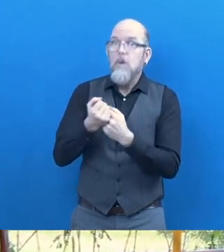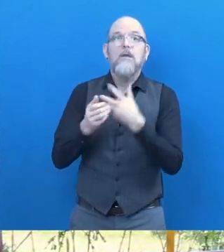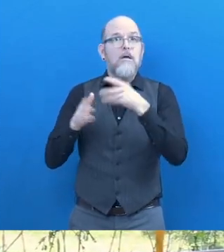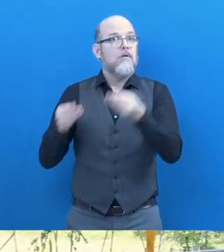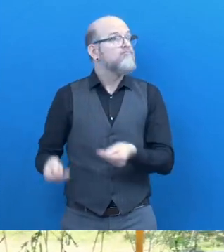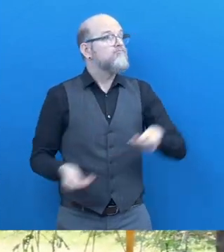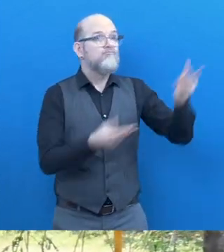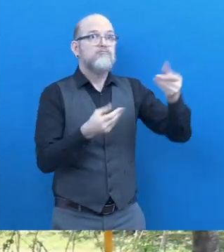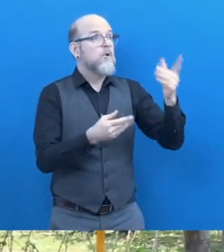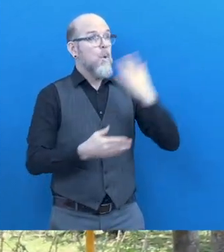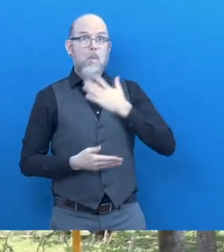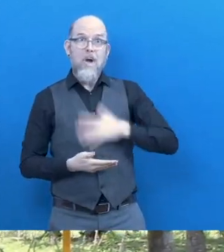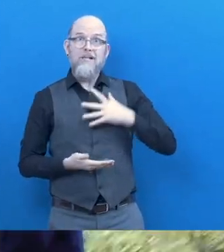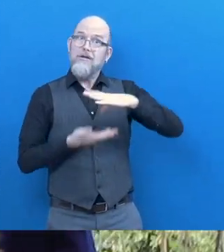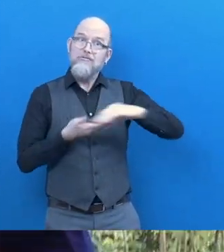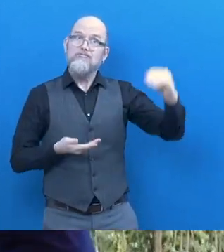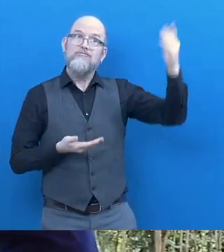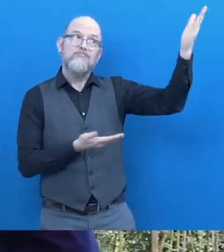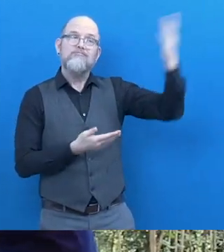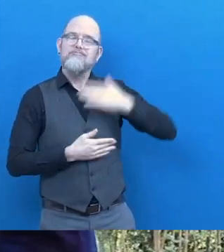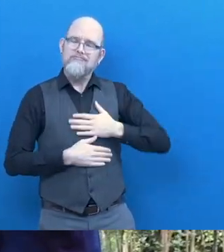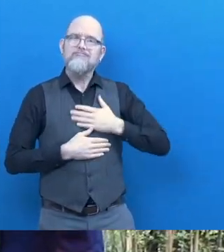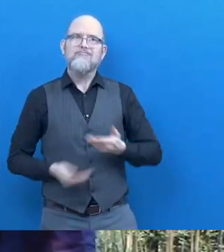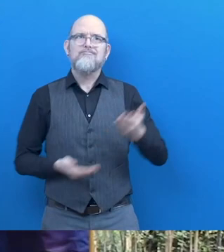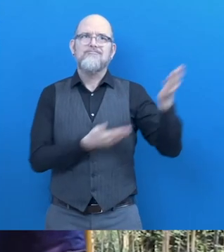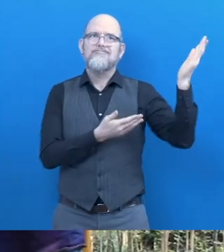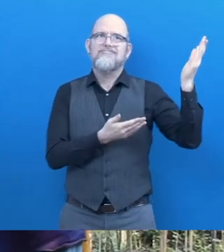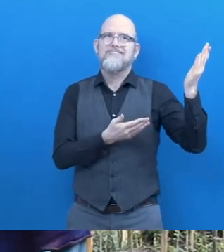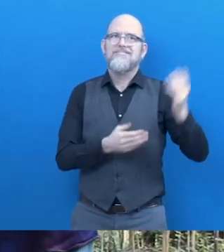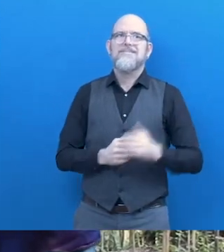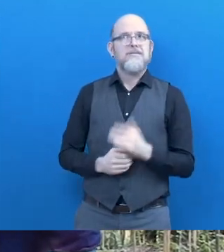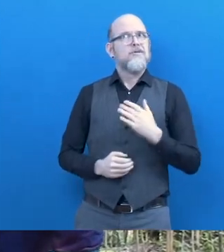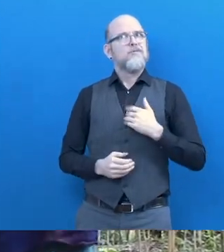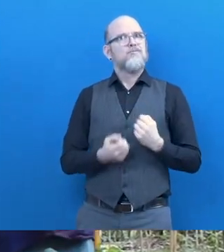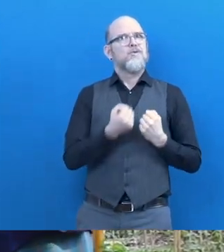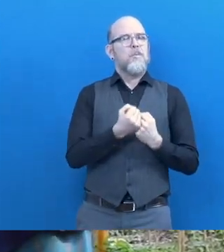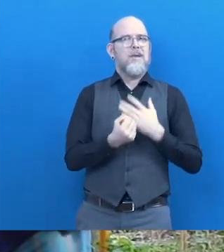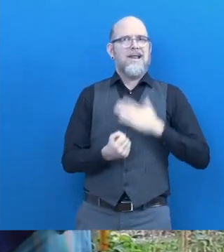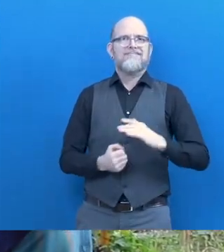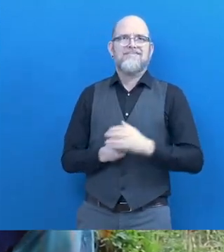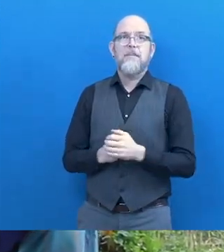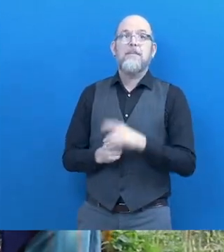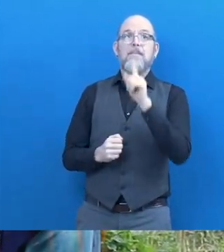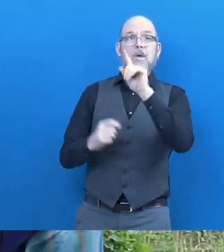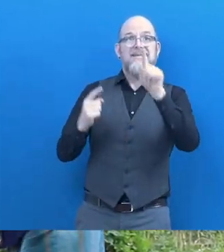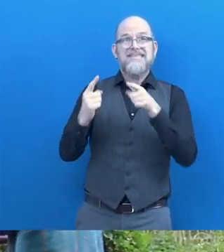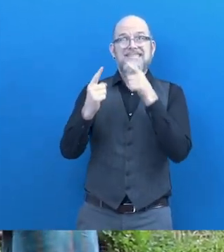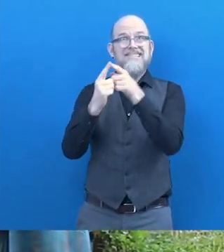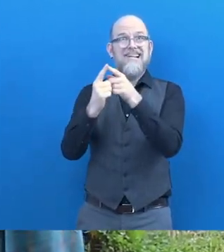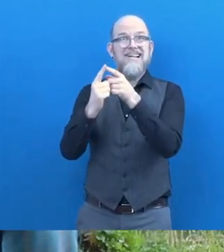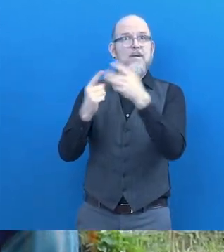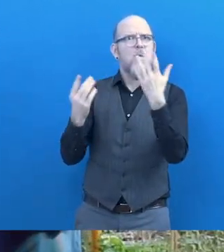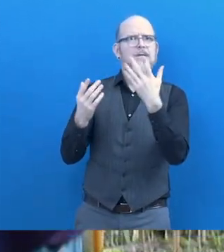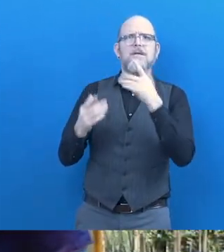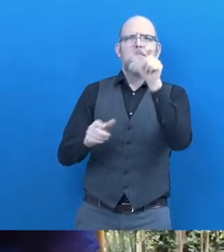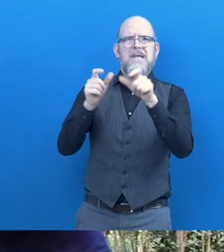willing to implement this graduation model. And then buy a well. So that the maximum number of people with disabilities will be